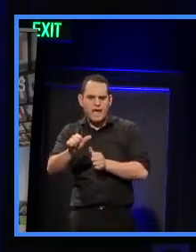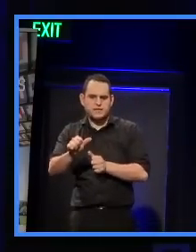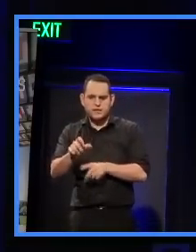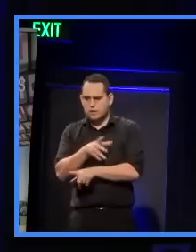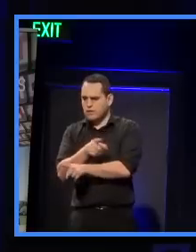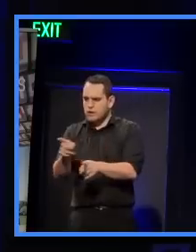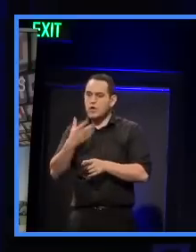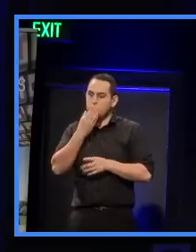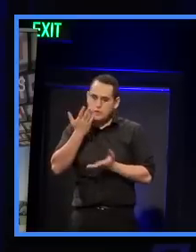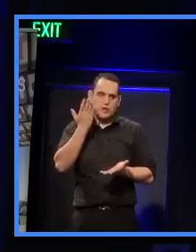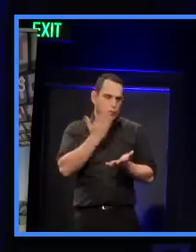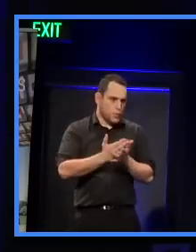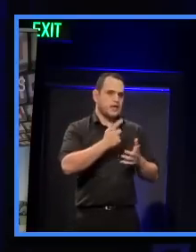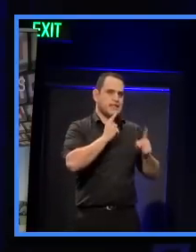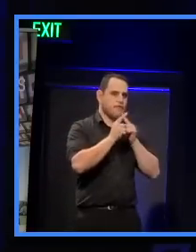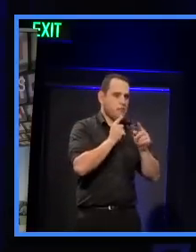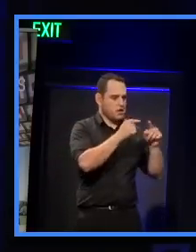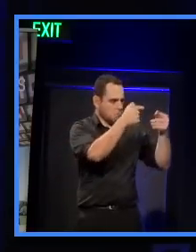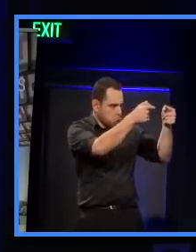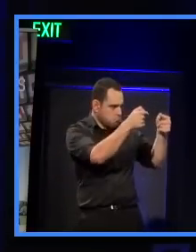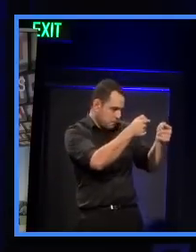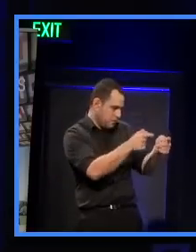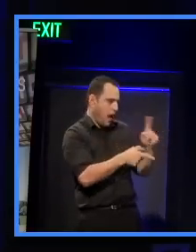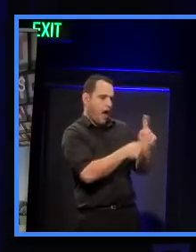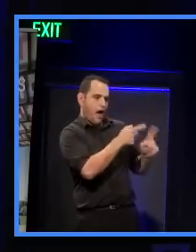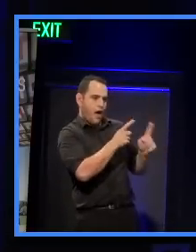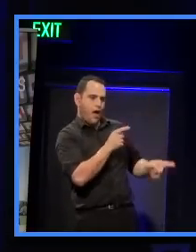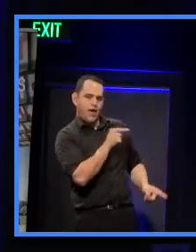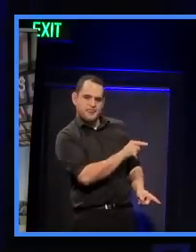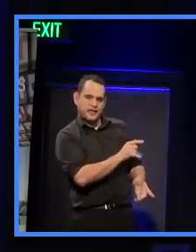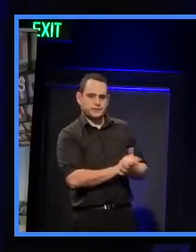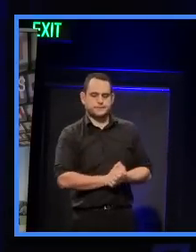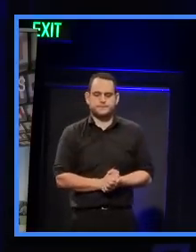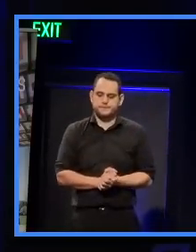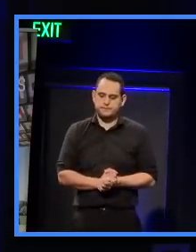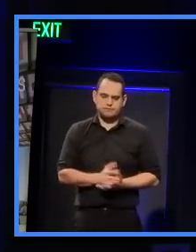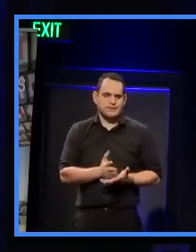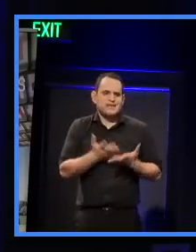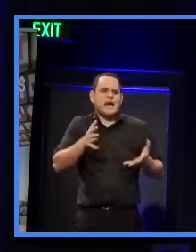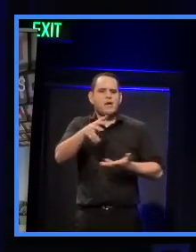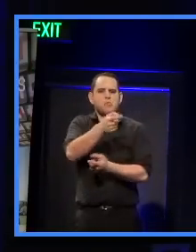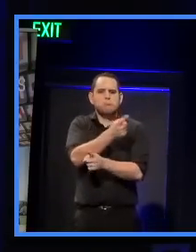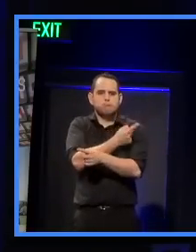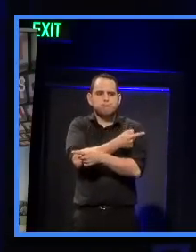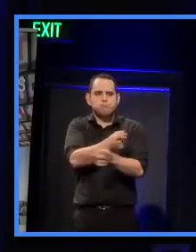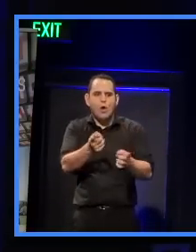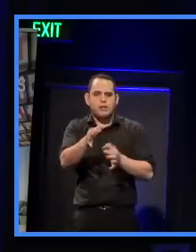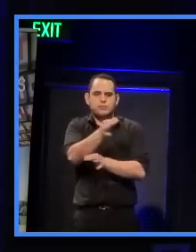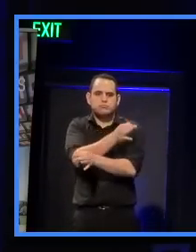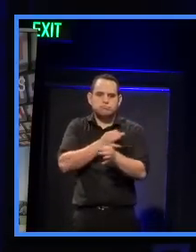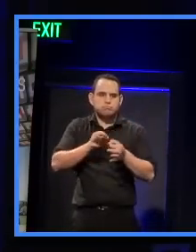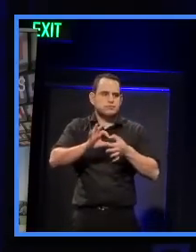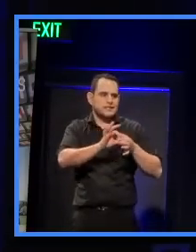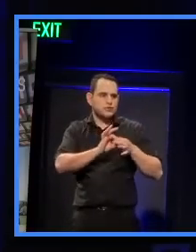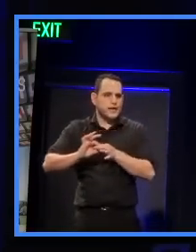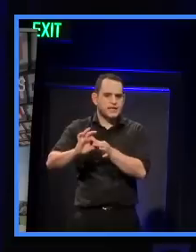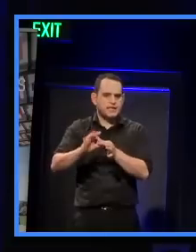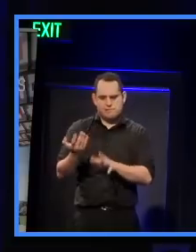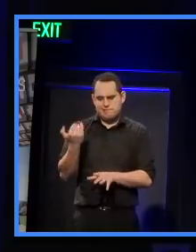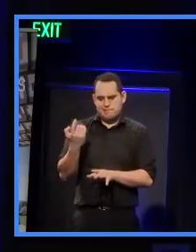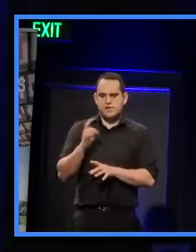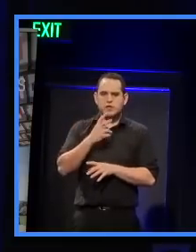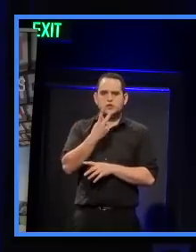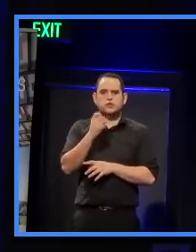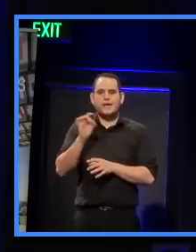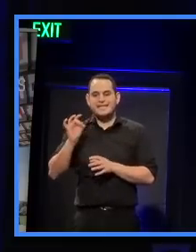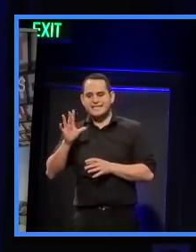real quantitative and qualitative judgements around how people interact with each other. We commissioned a report in 2010